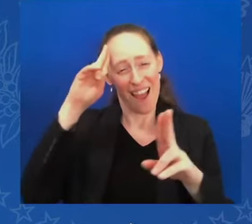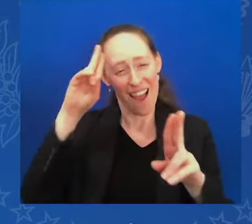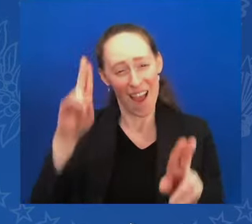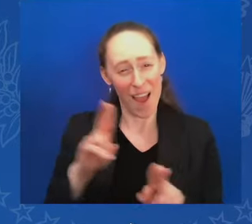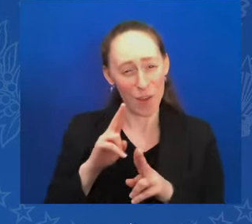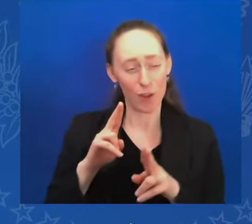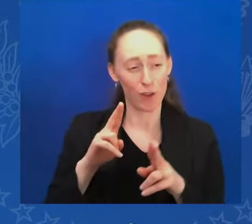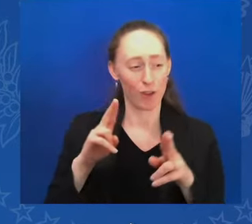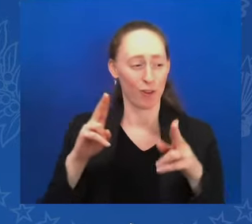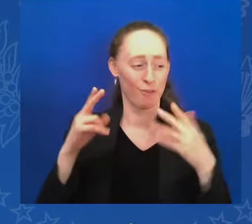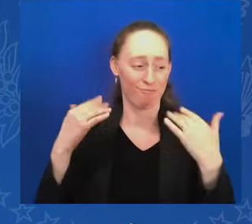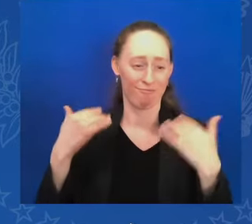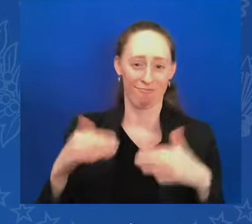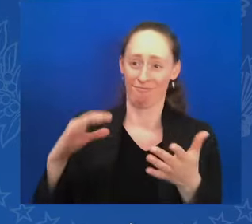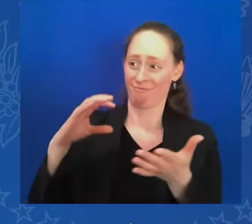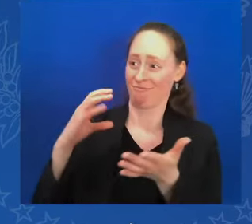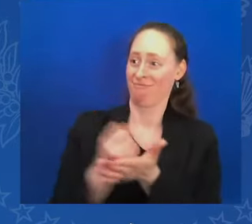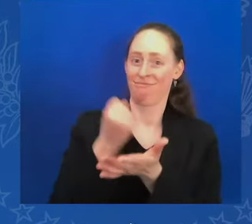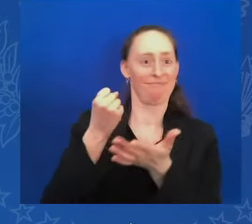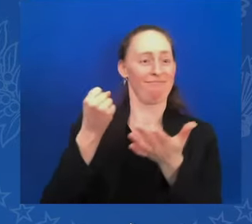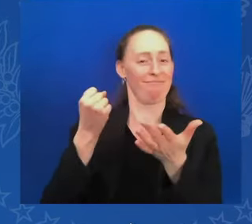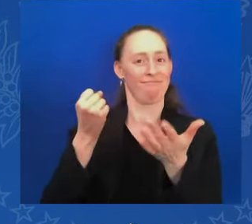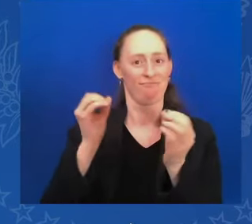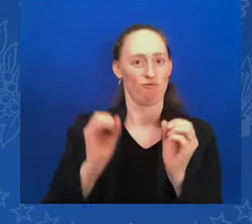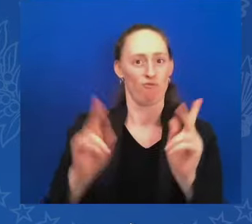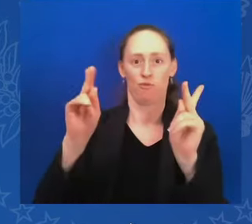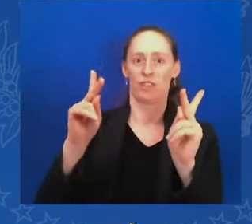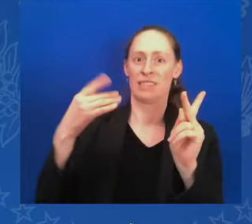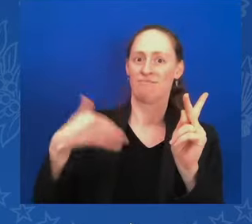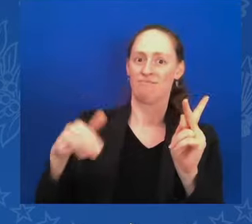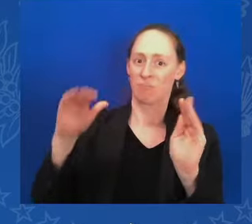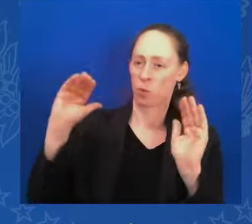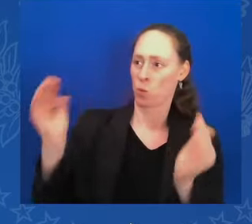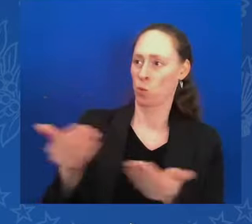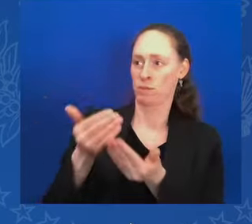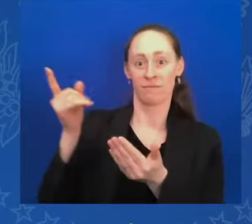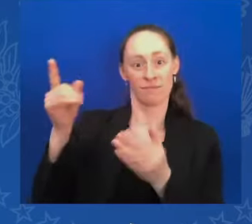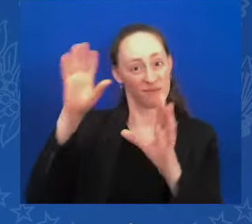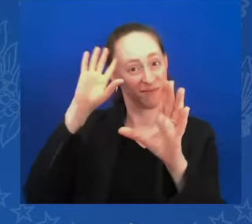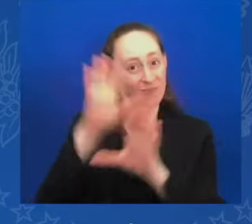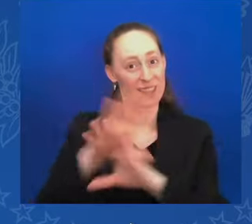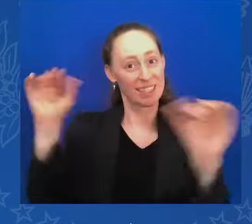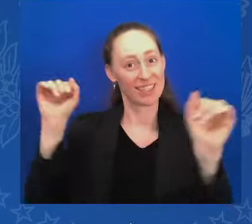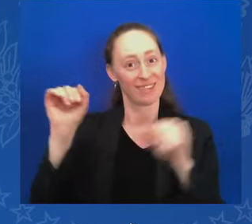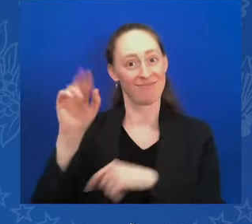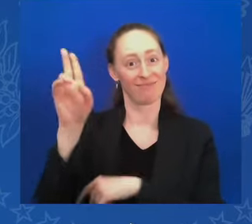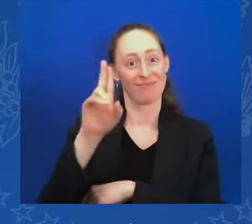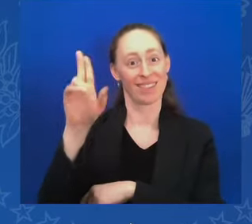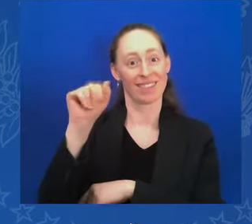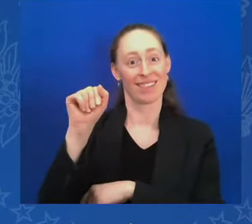the President of the United States of America, Joseph R. Biden.